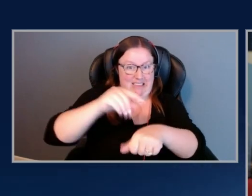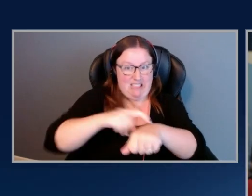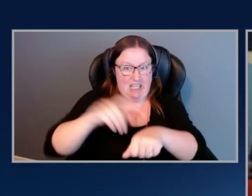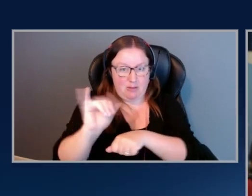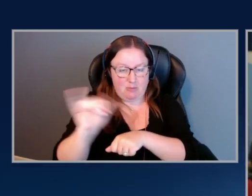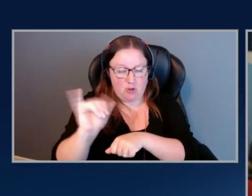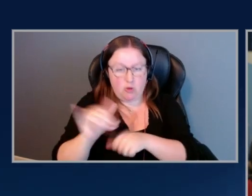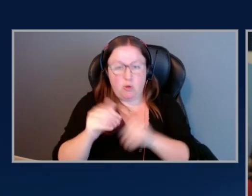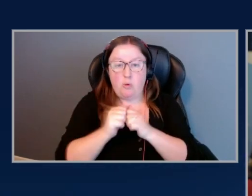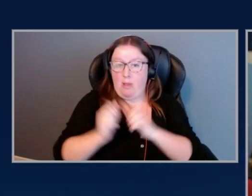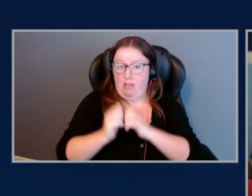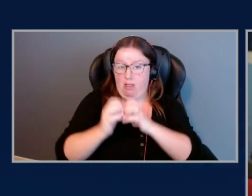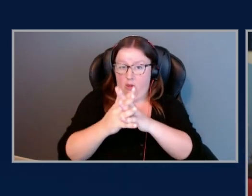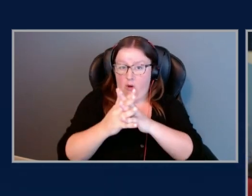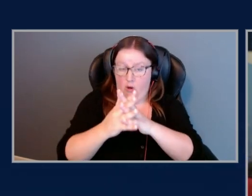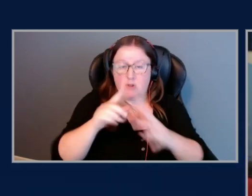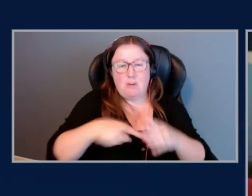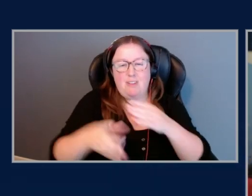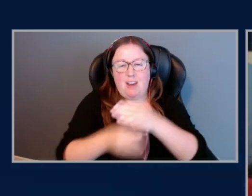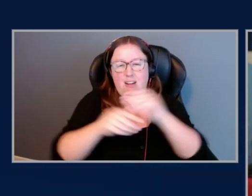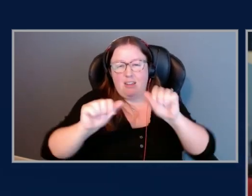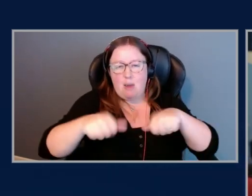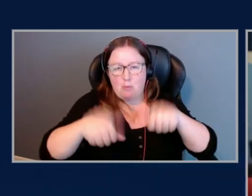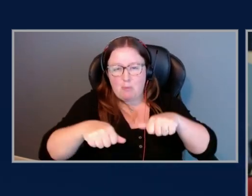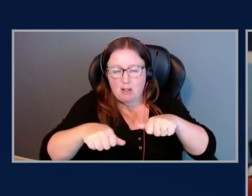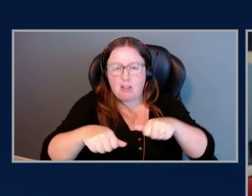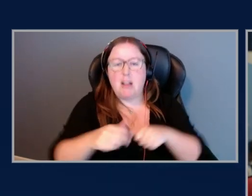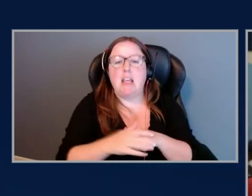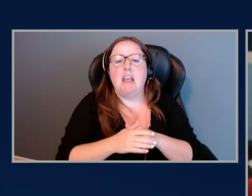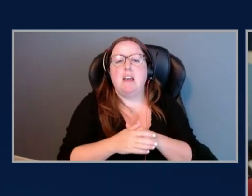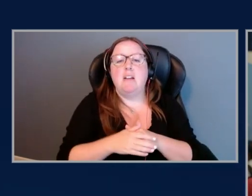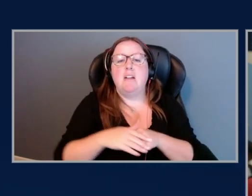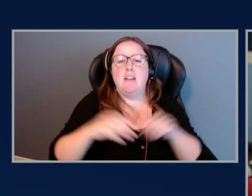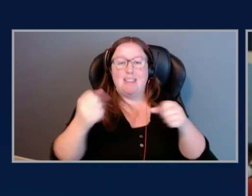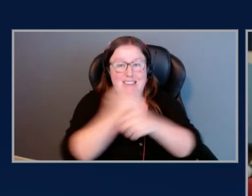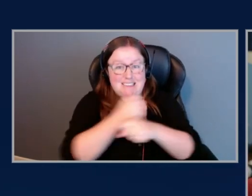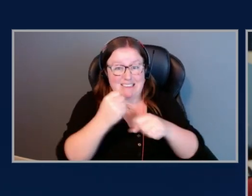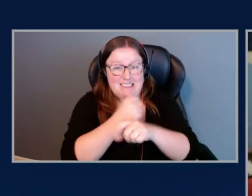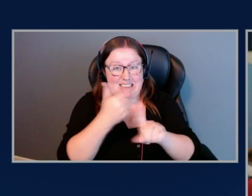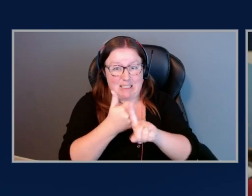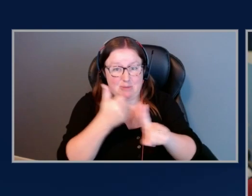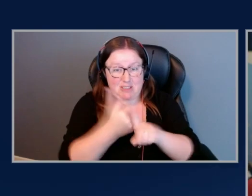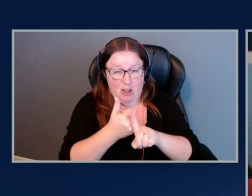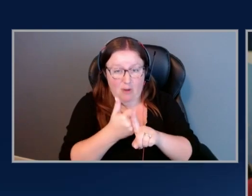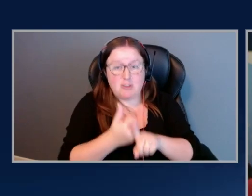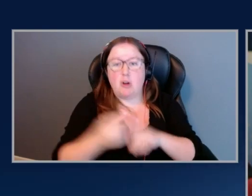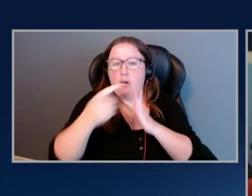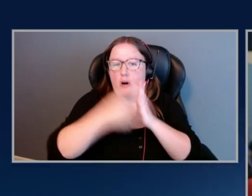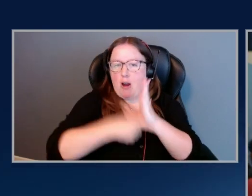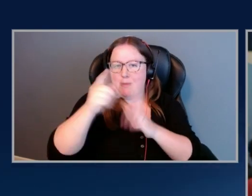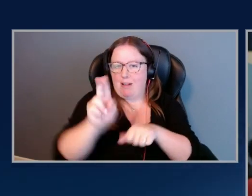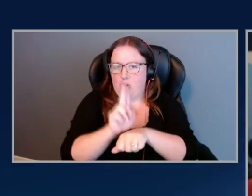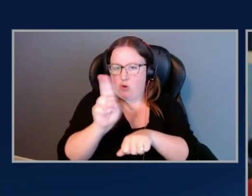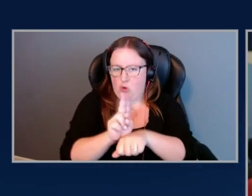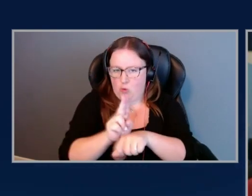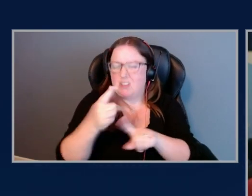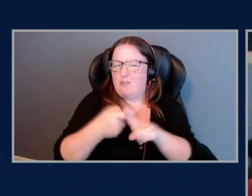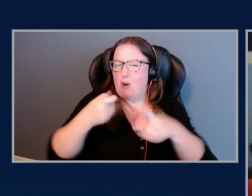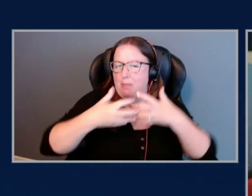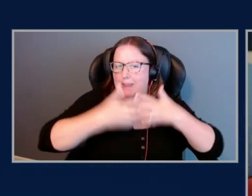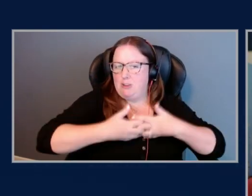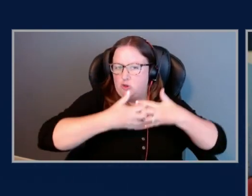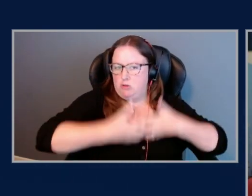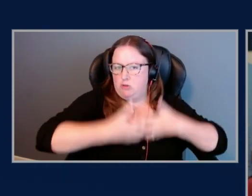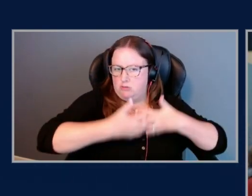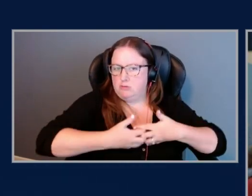we have added is the capability where these statistics are getting generated and getting automatically used by the engines, right, so that